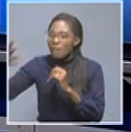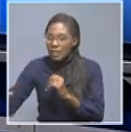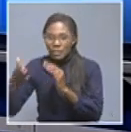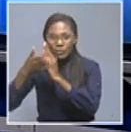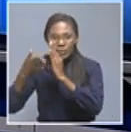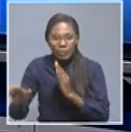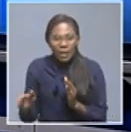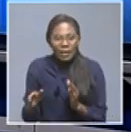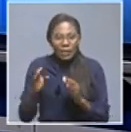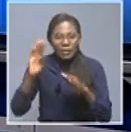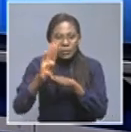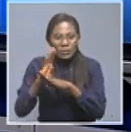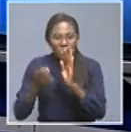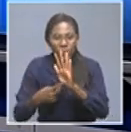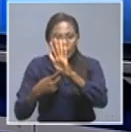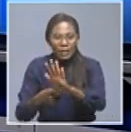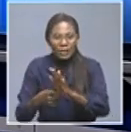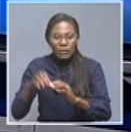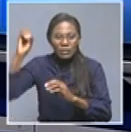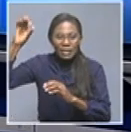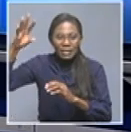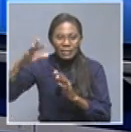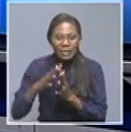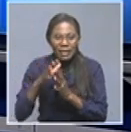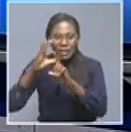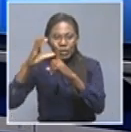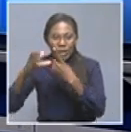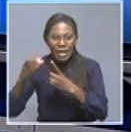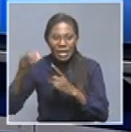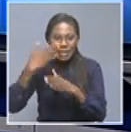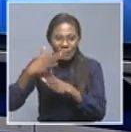Expo one of Namibia's cultural activities that's now in the north